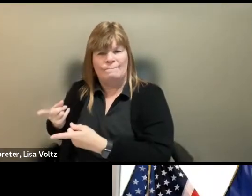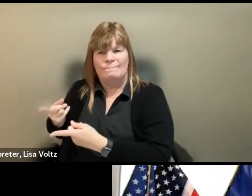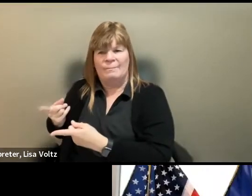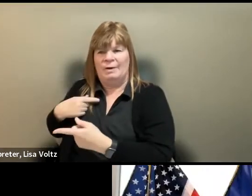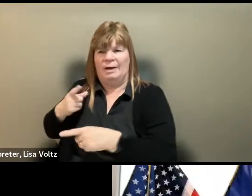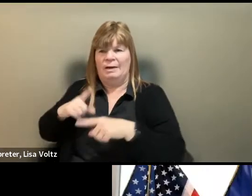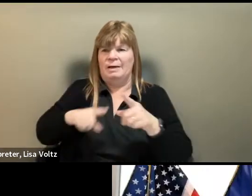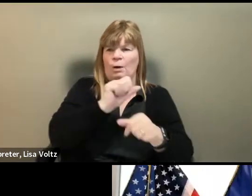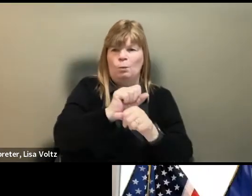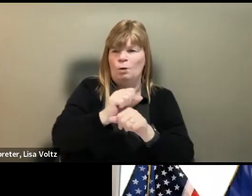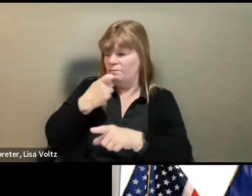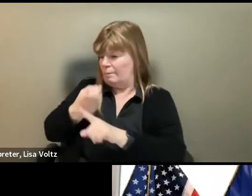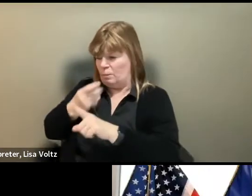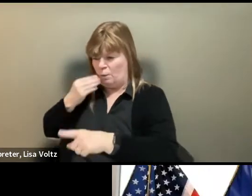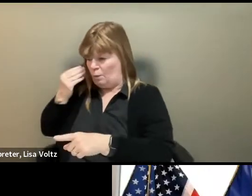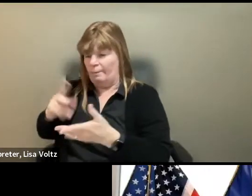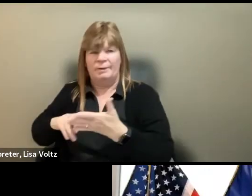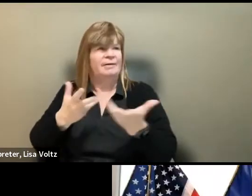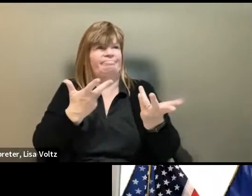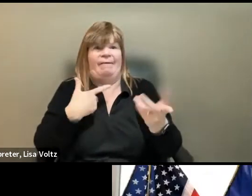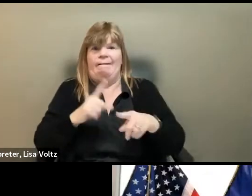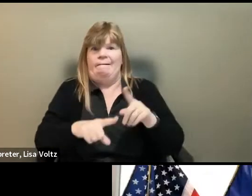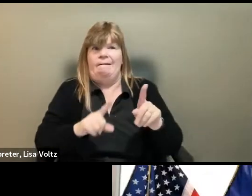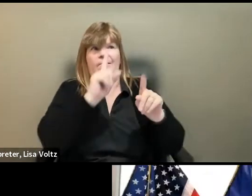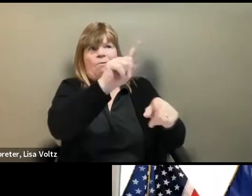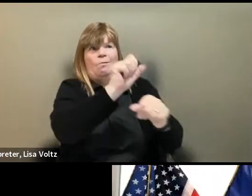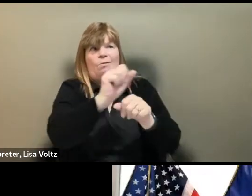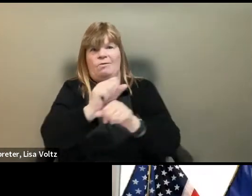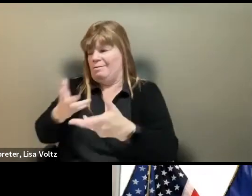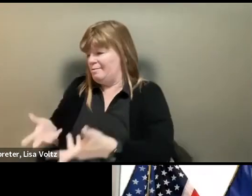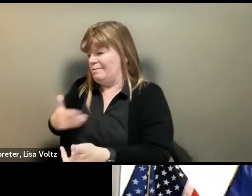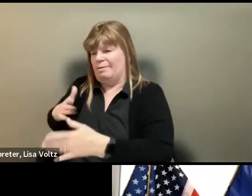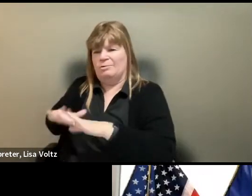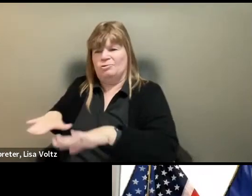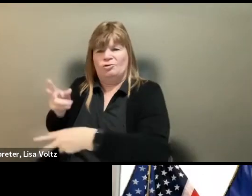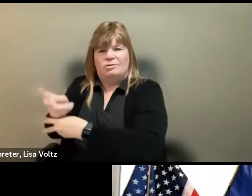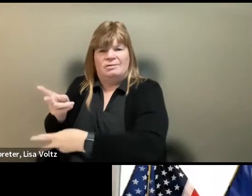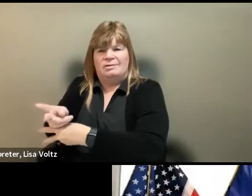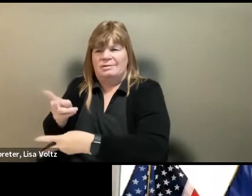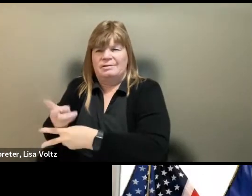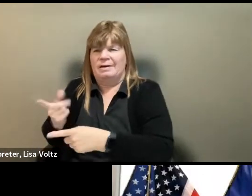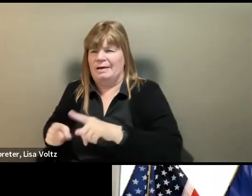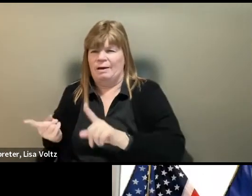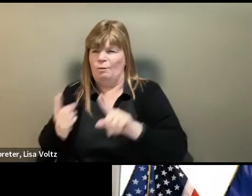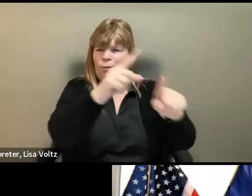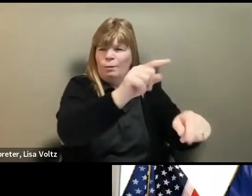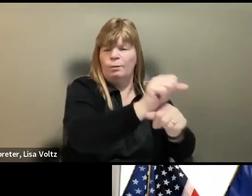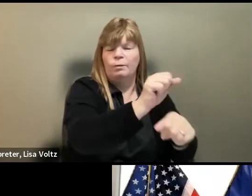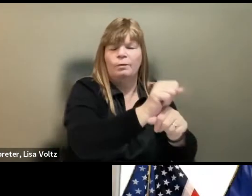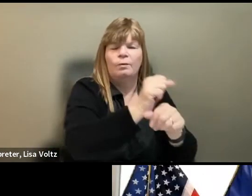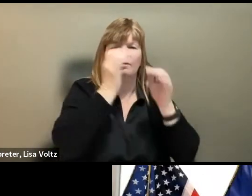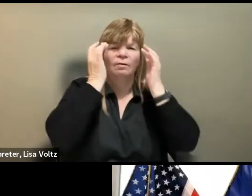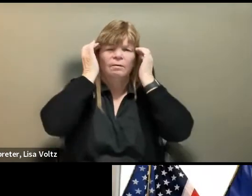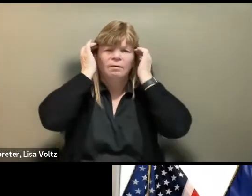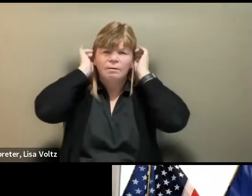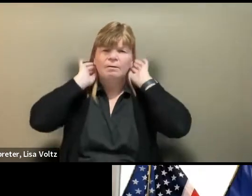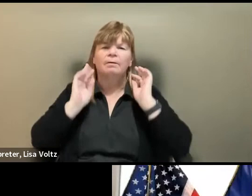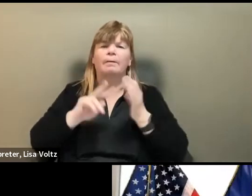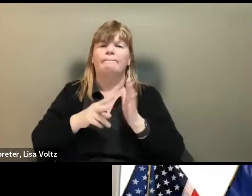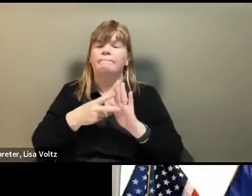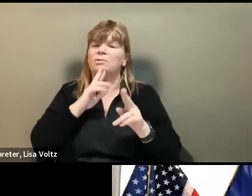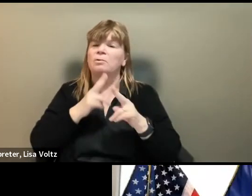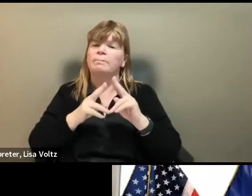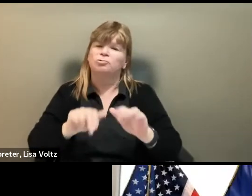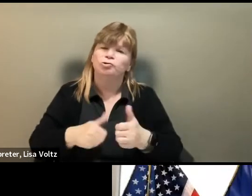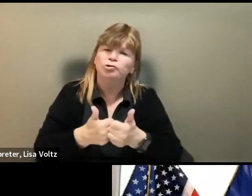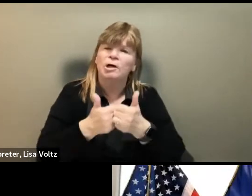to work from home, then they simply could not make it work in order to go into the workplace. So what we hear in terms of challenges and